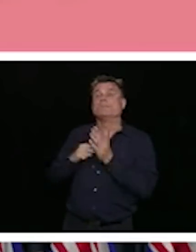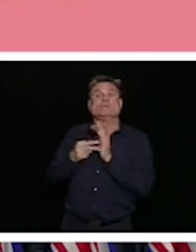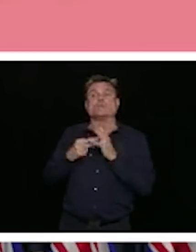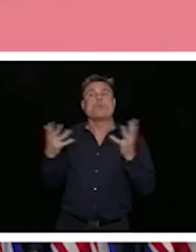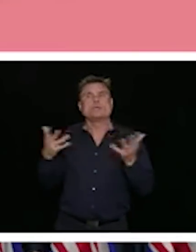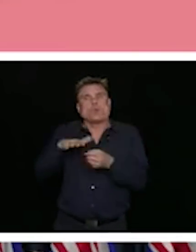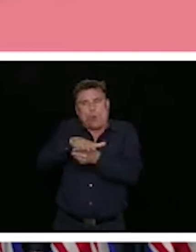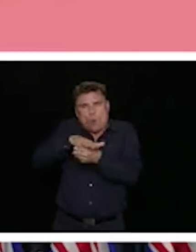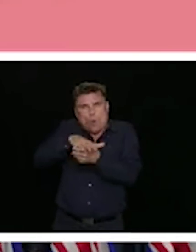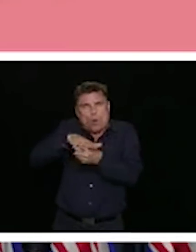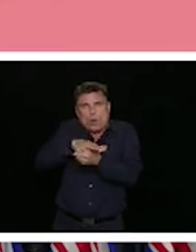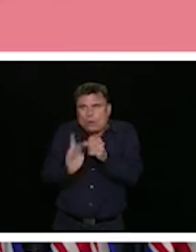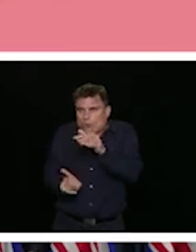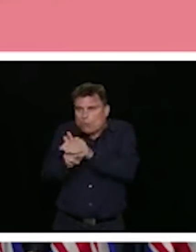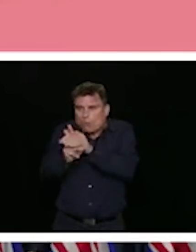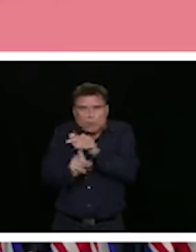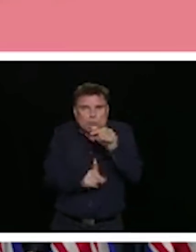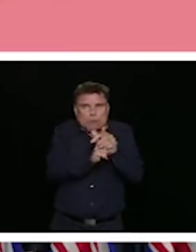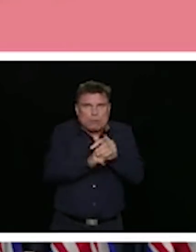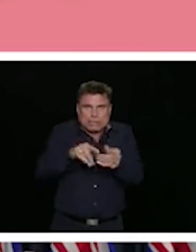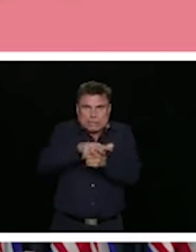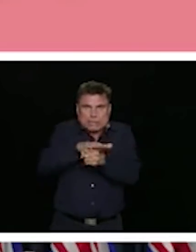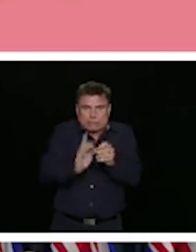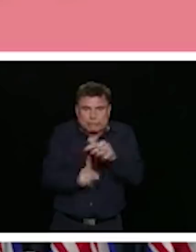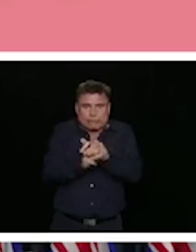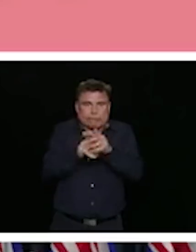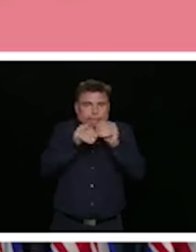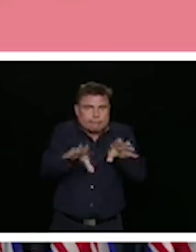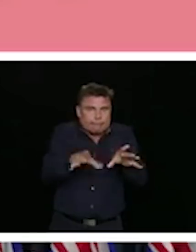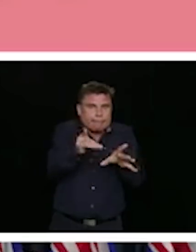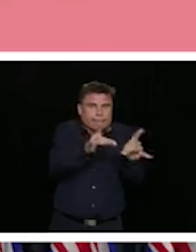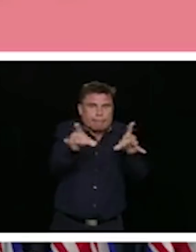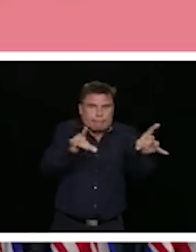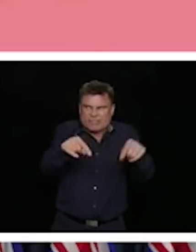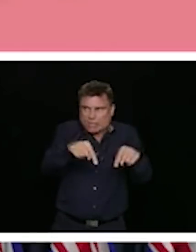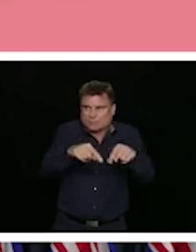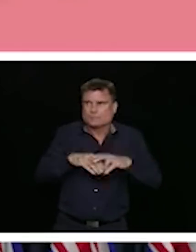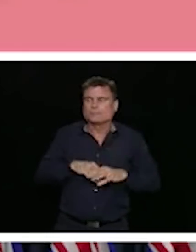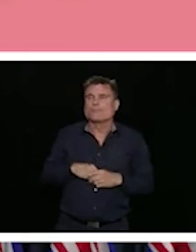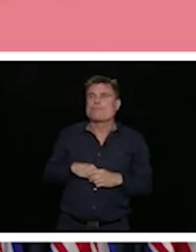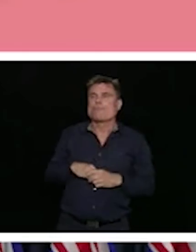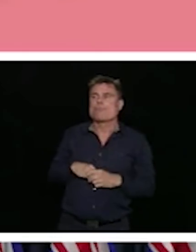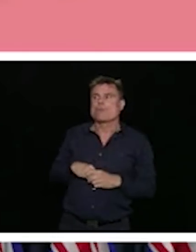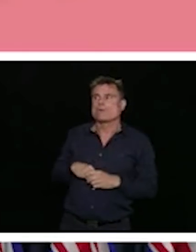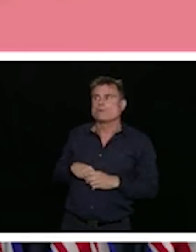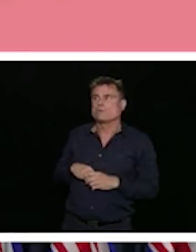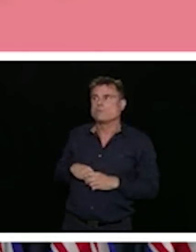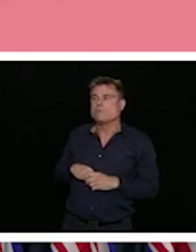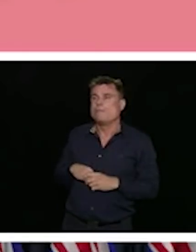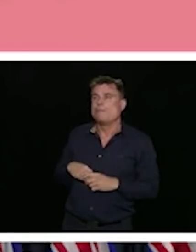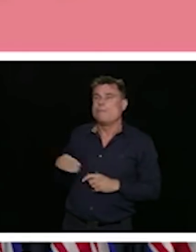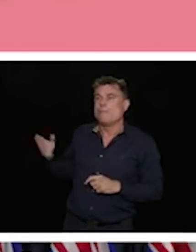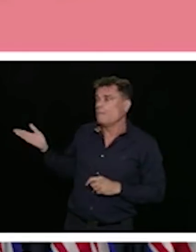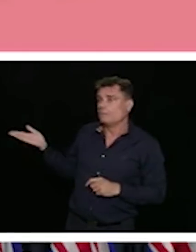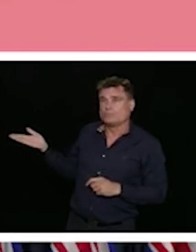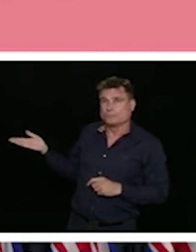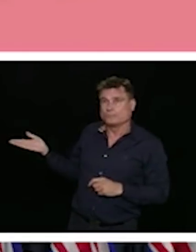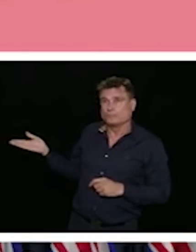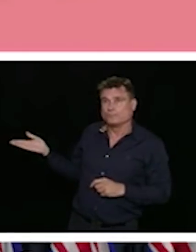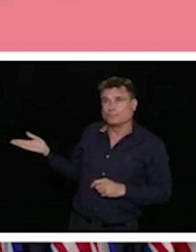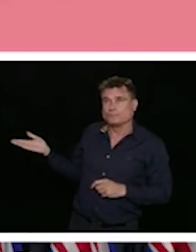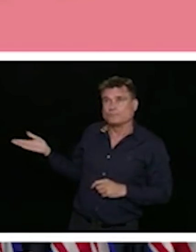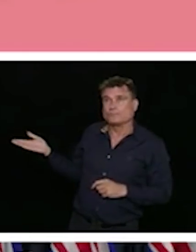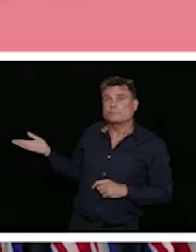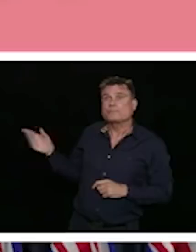contact management, the contact tracing that we're doing across the province right now. And what we can see as well is there continues